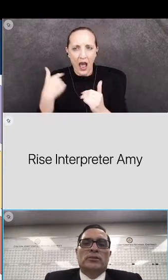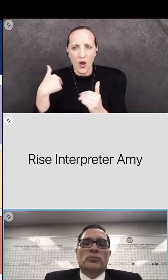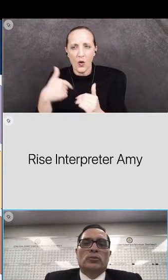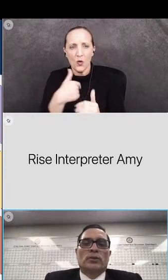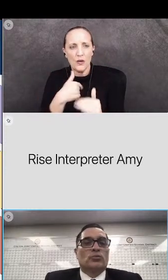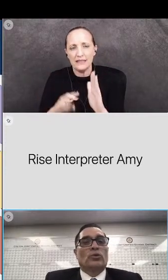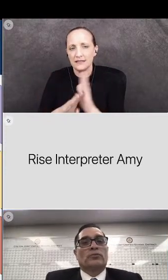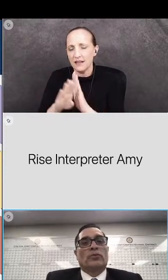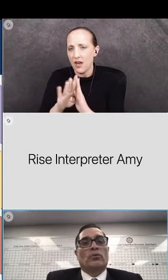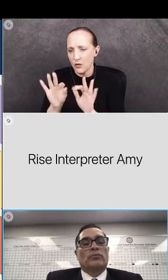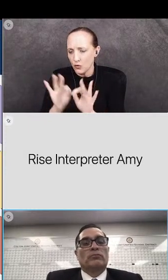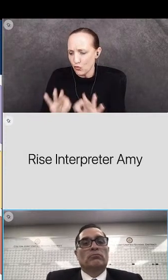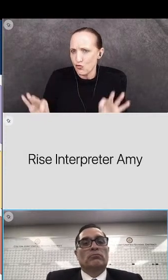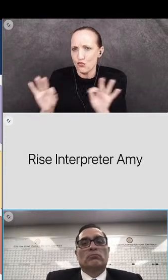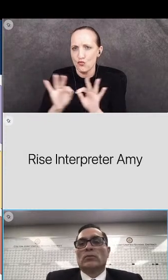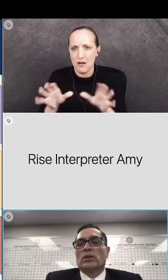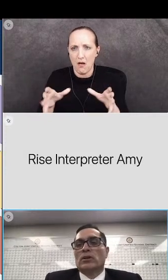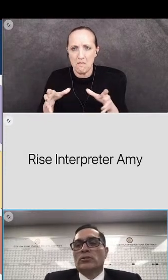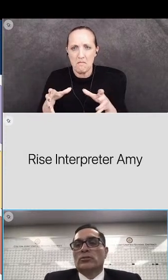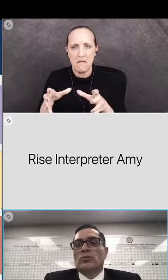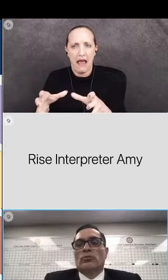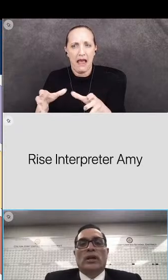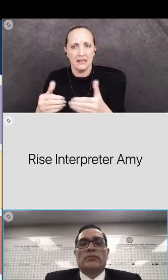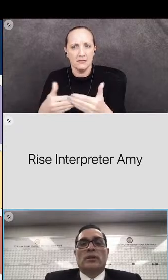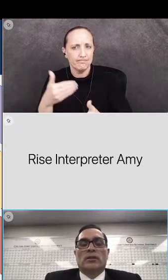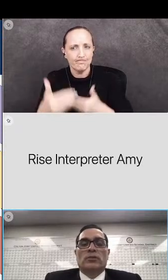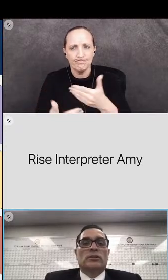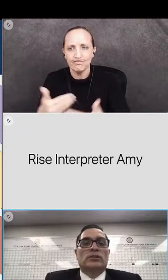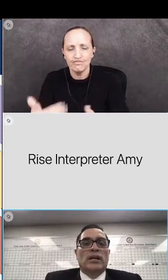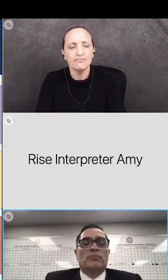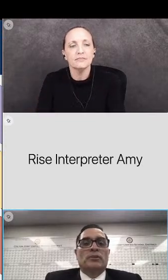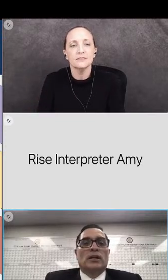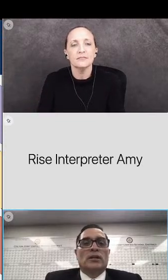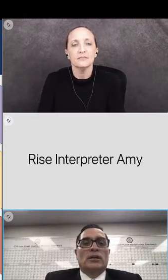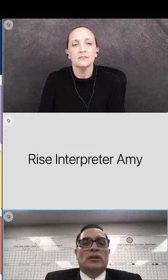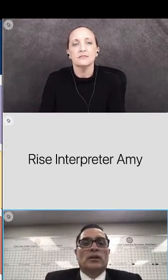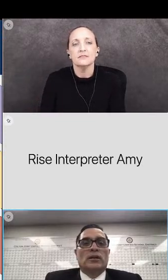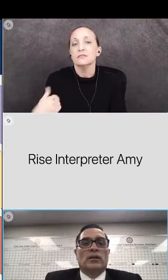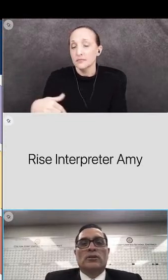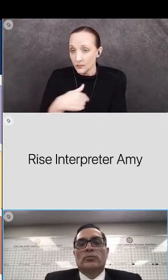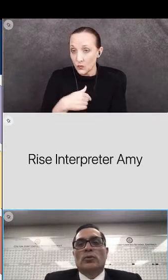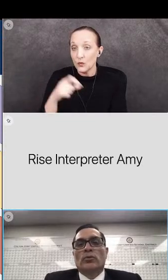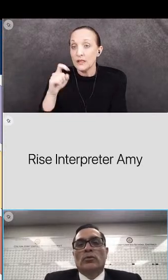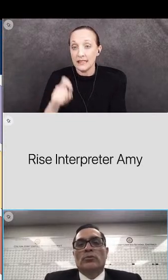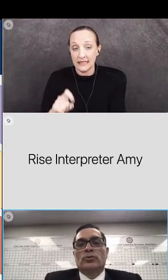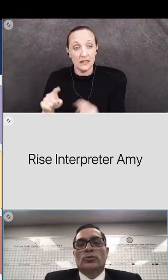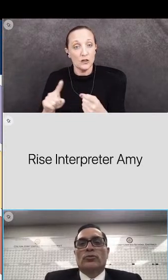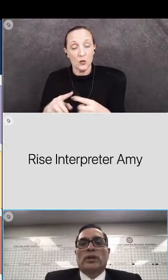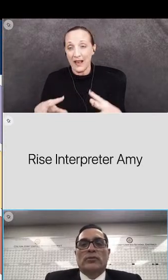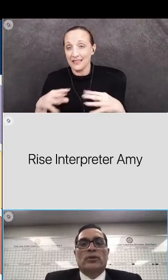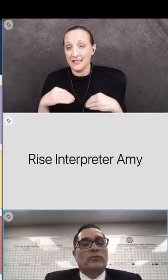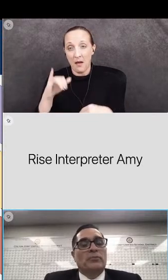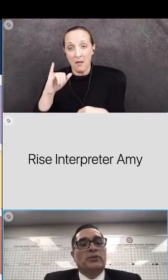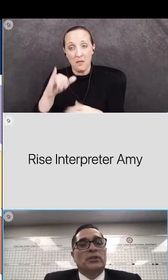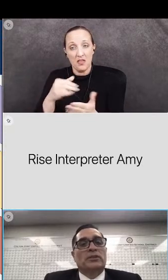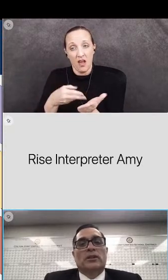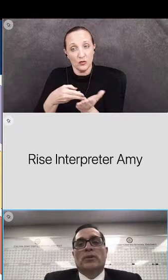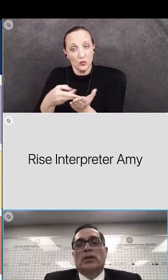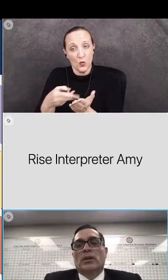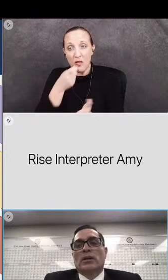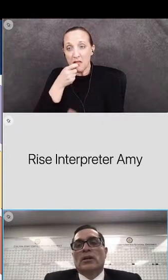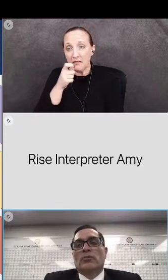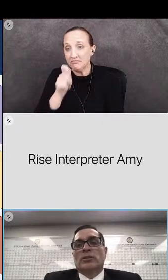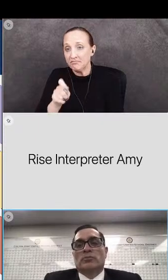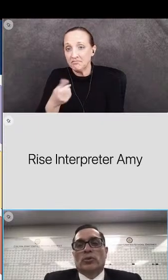mass to move this work forward so we have a to accept uh the inarguable truth that if we develop a